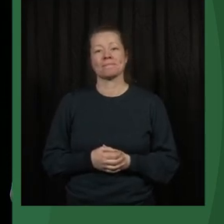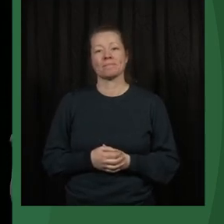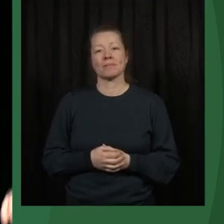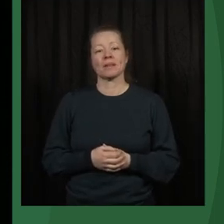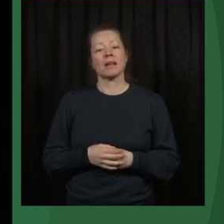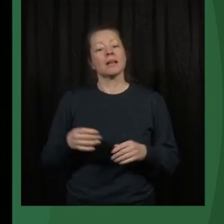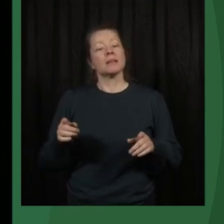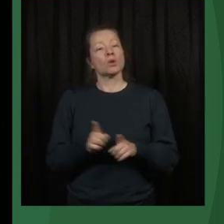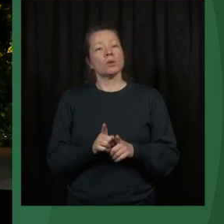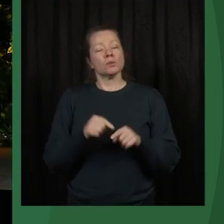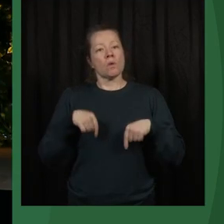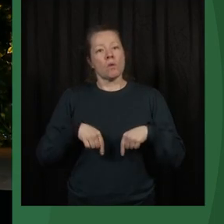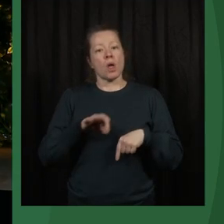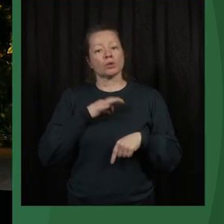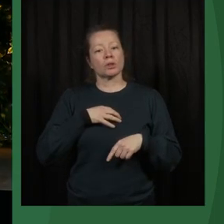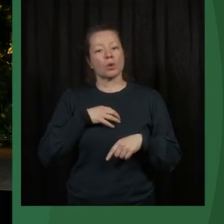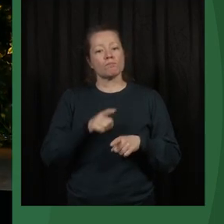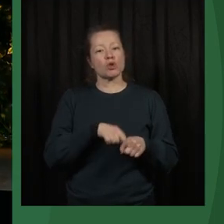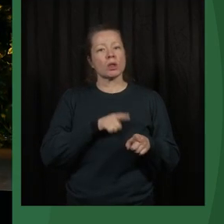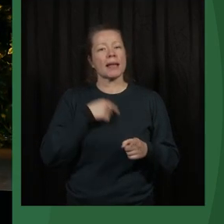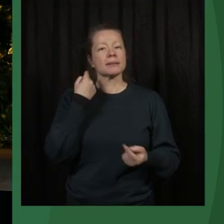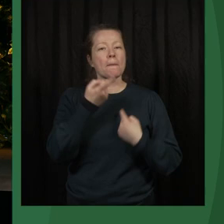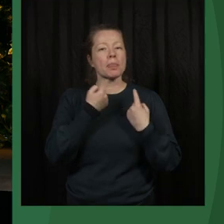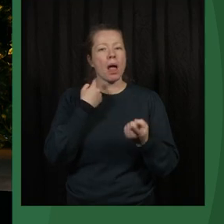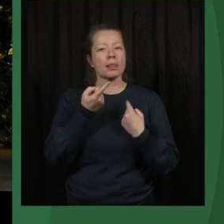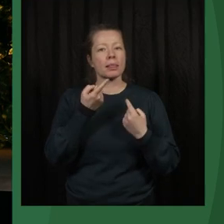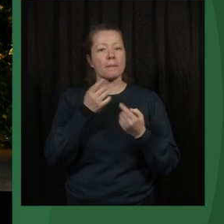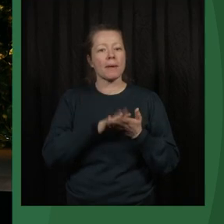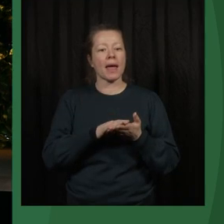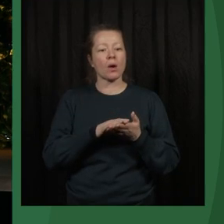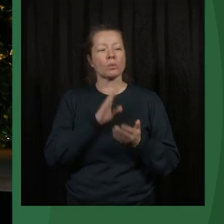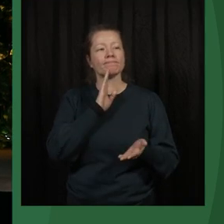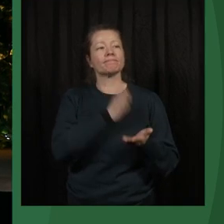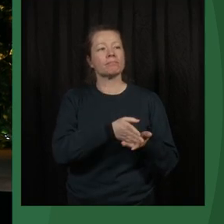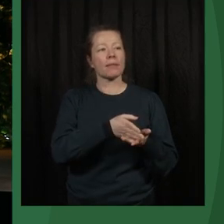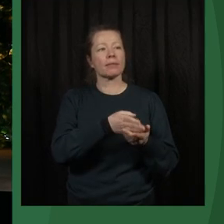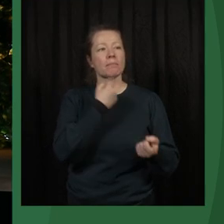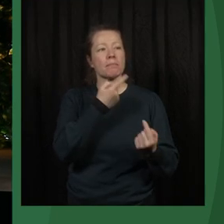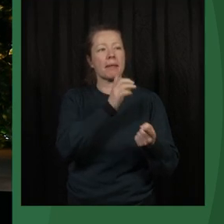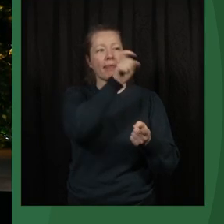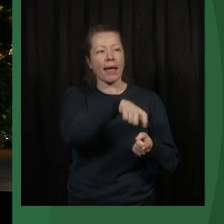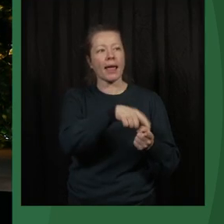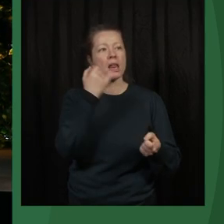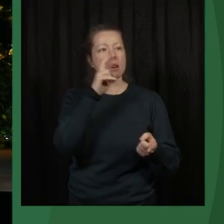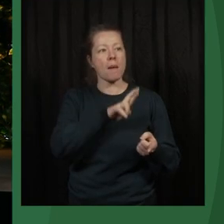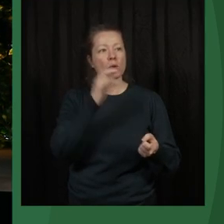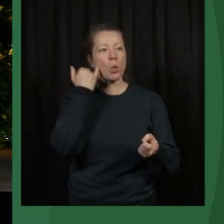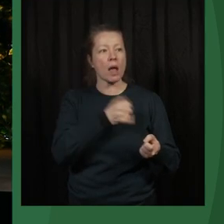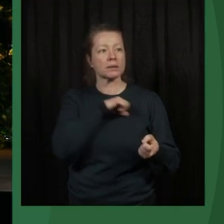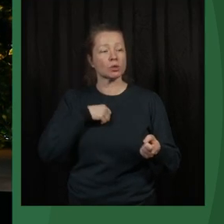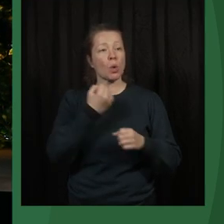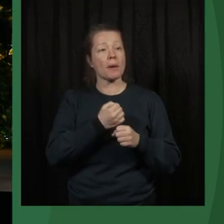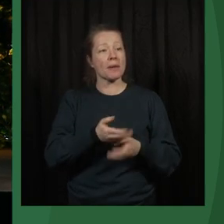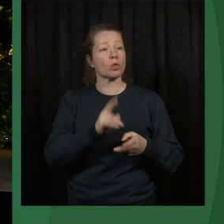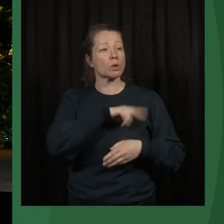So I wanted to start off the conversation by addressing you, Ramon Johansson, working with the Norwegian People's Aid.